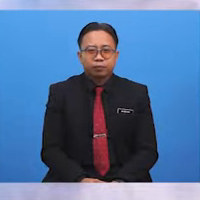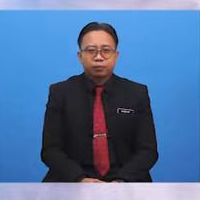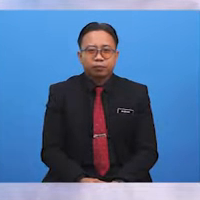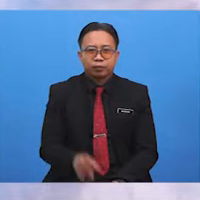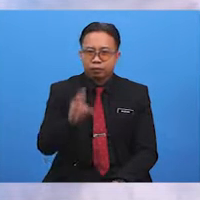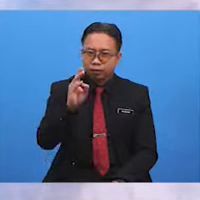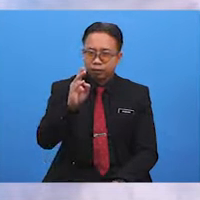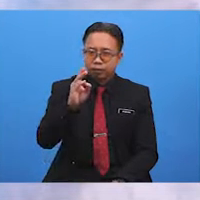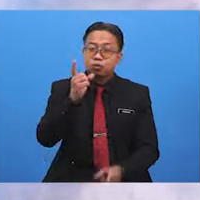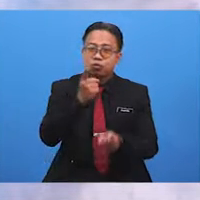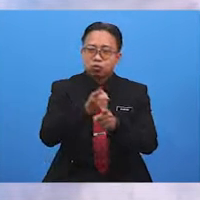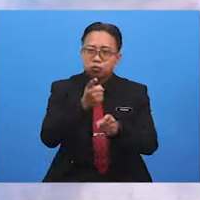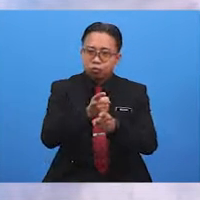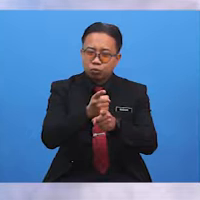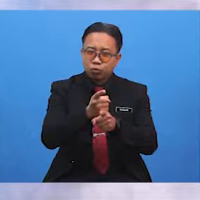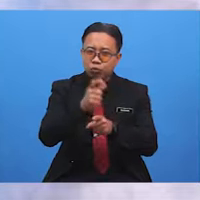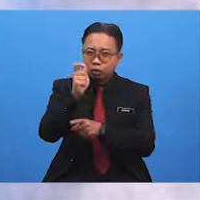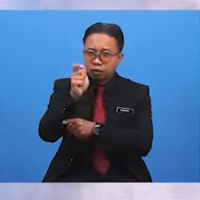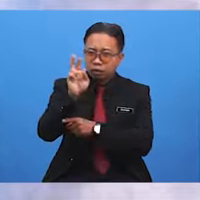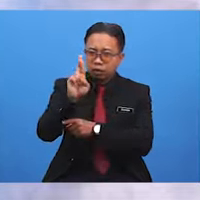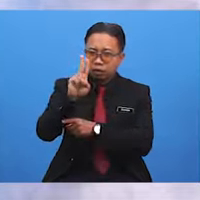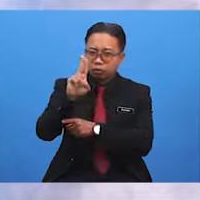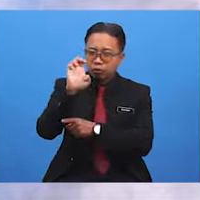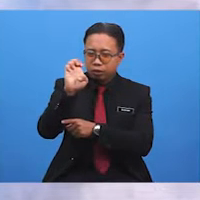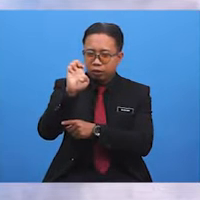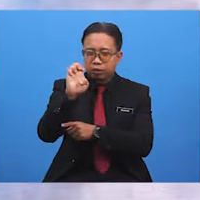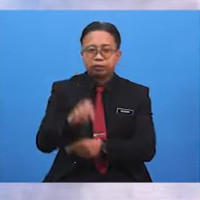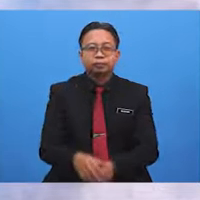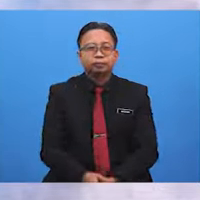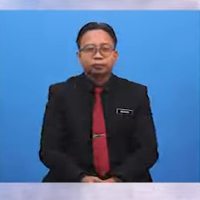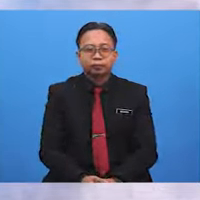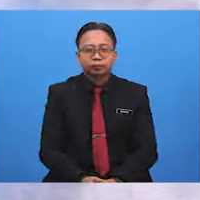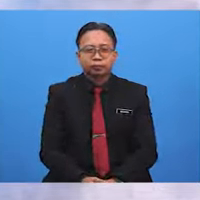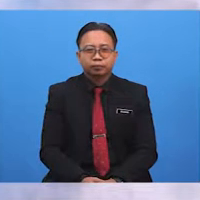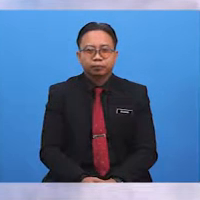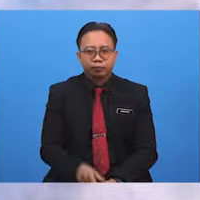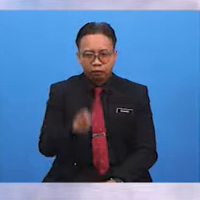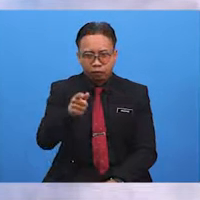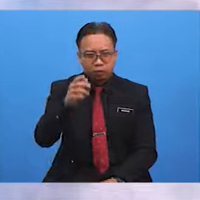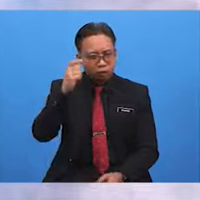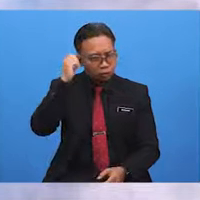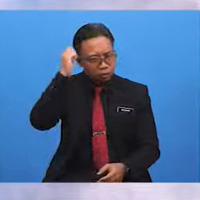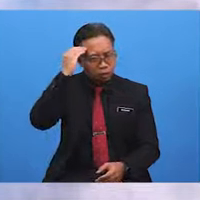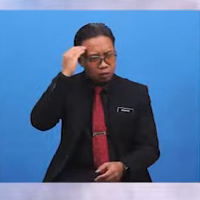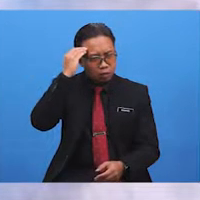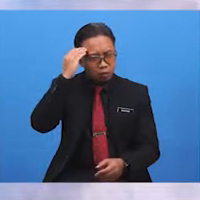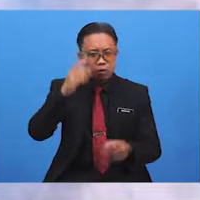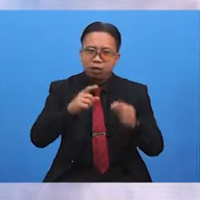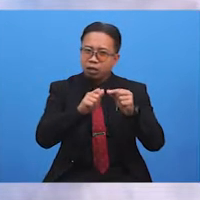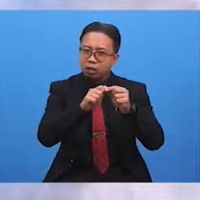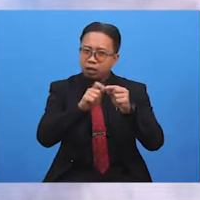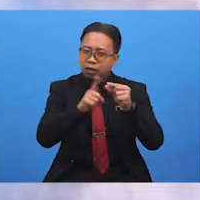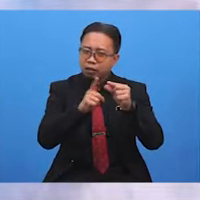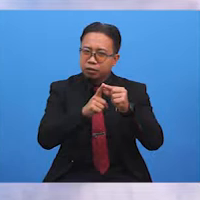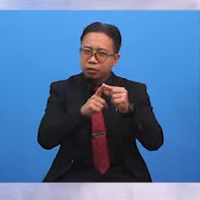T-R-U-E, true Did you notice that the letters that